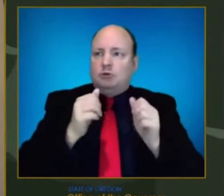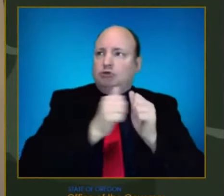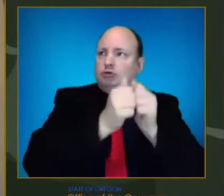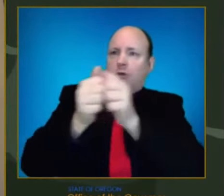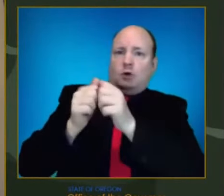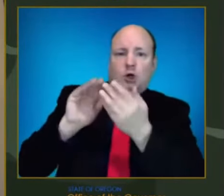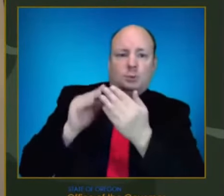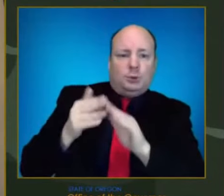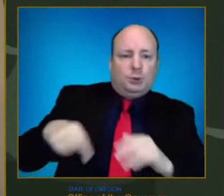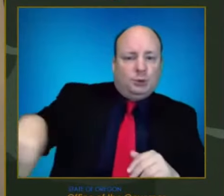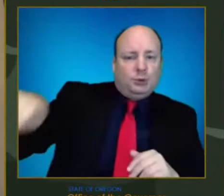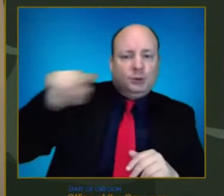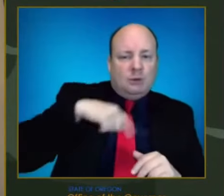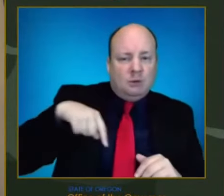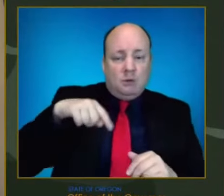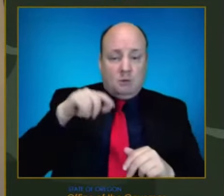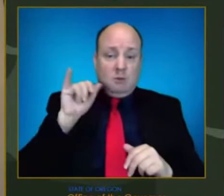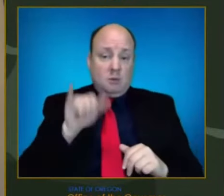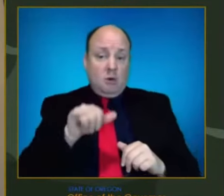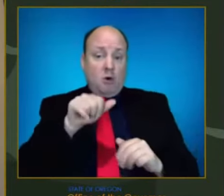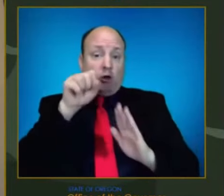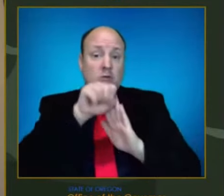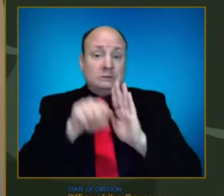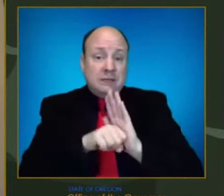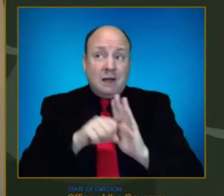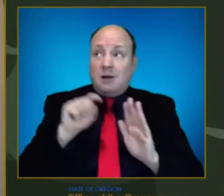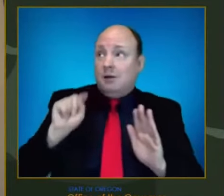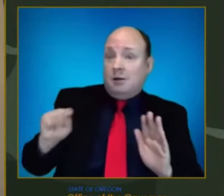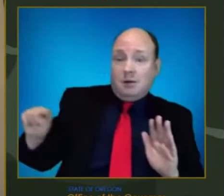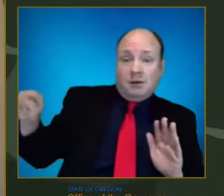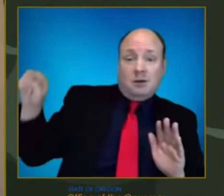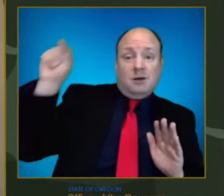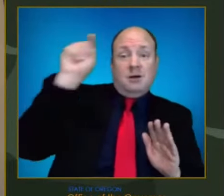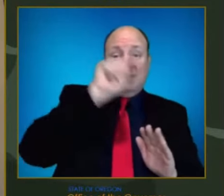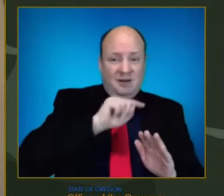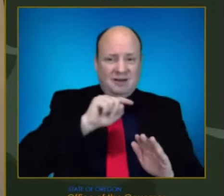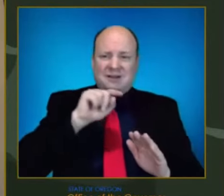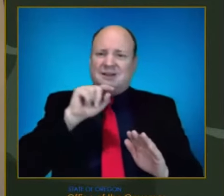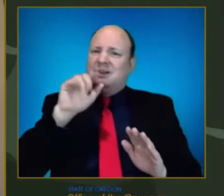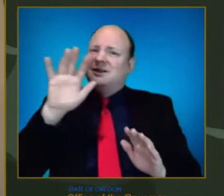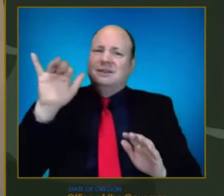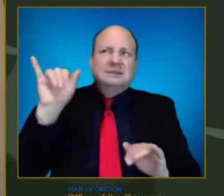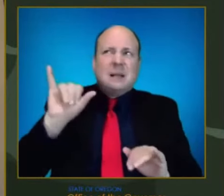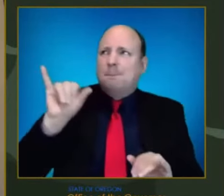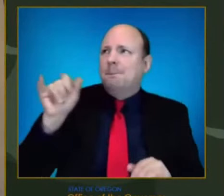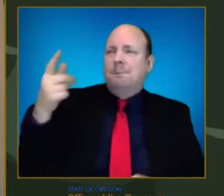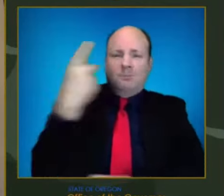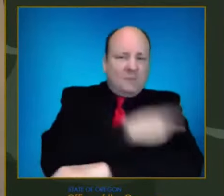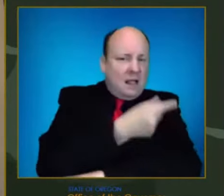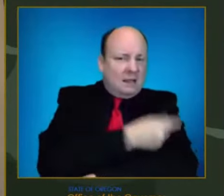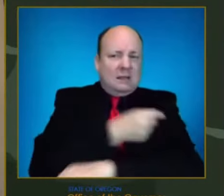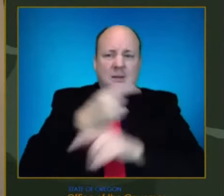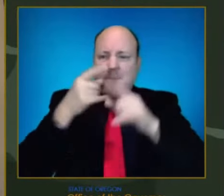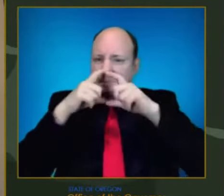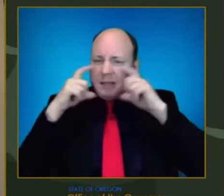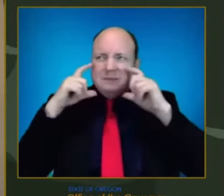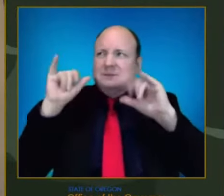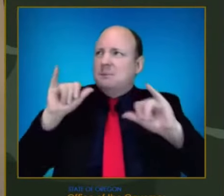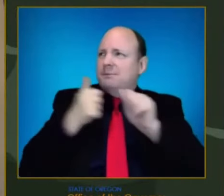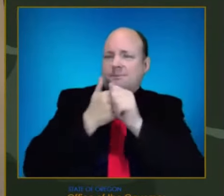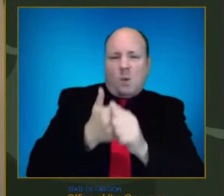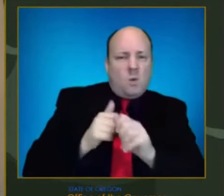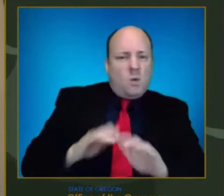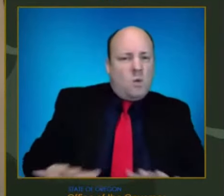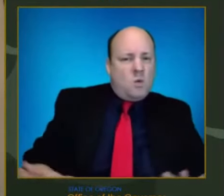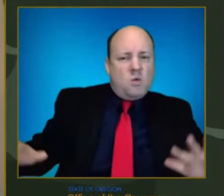states and other states where people make the choice to get vaccinated and prevent the spread that are going to prevent these variants from emerging in other states. And